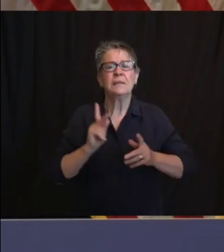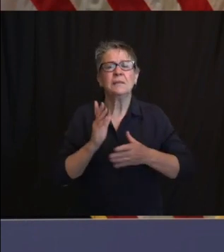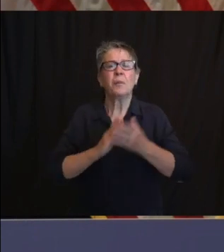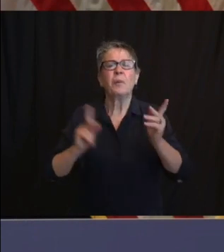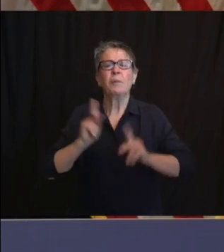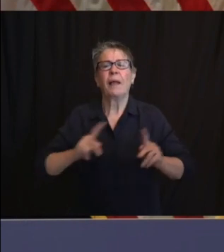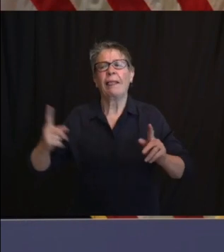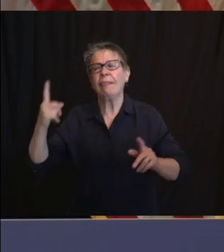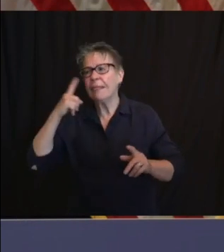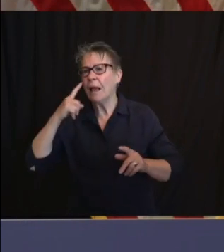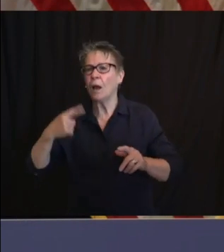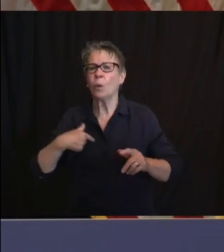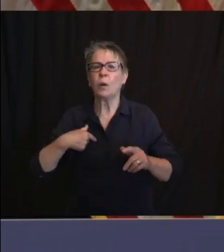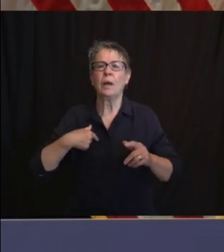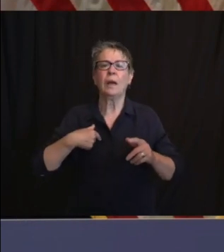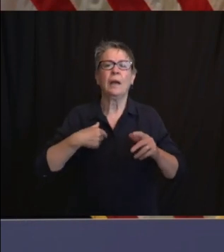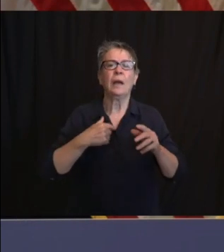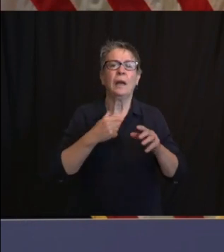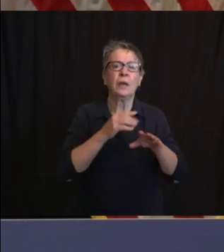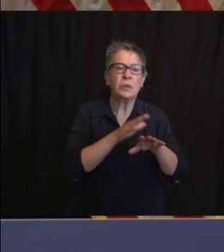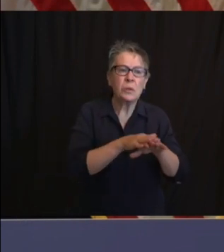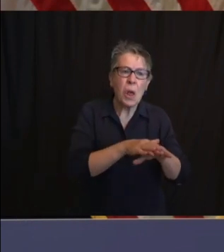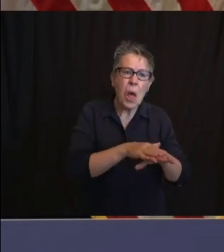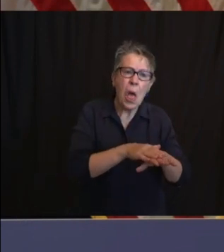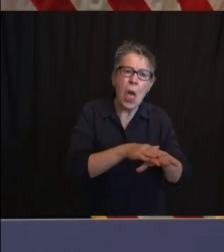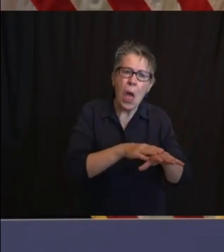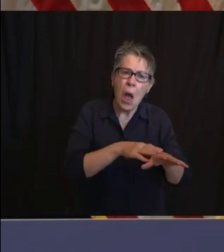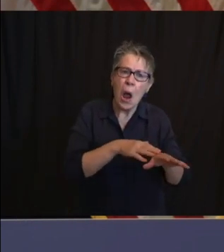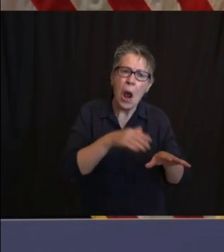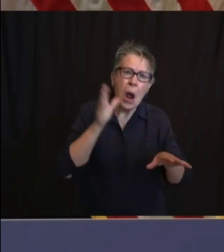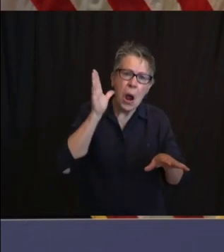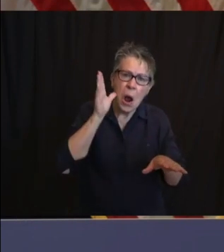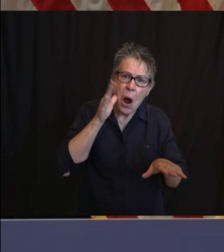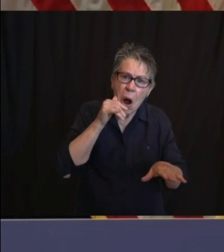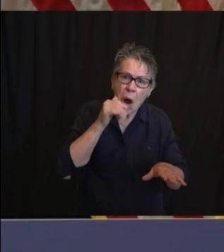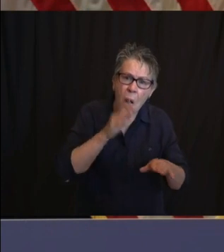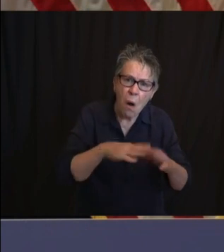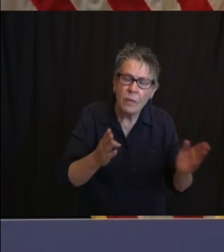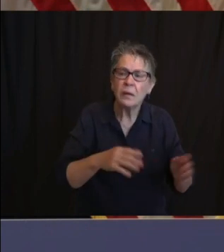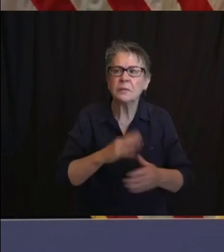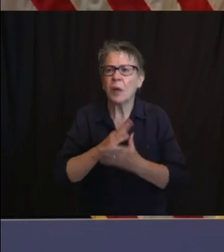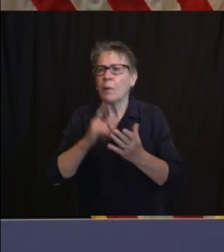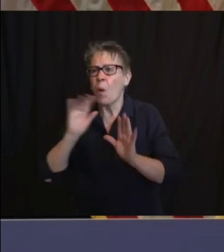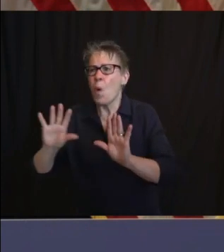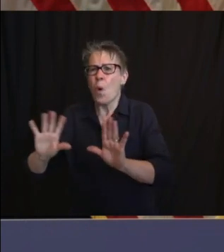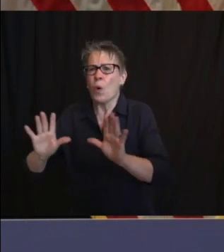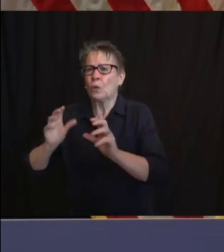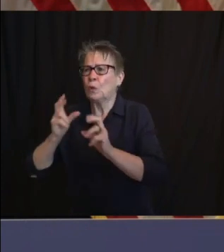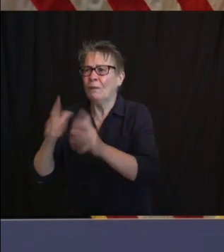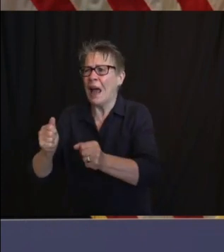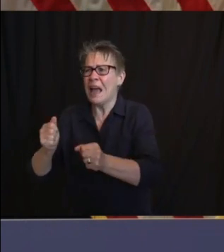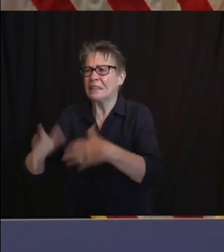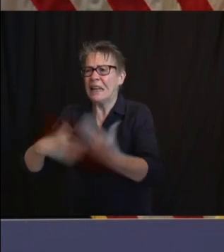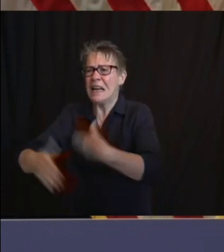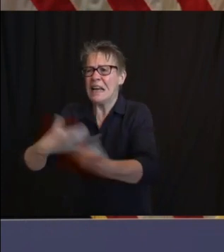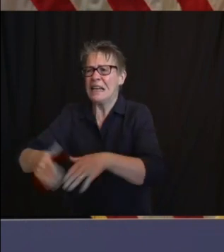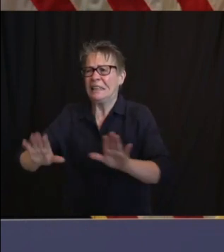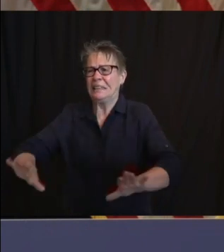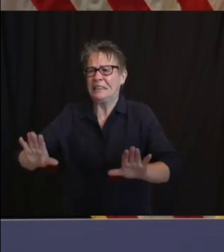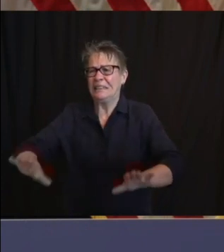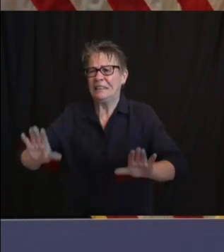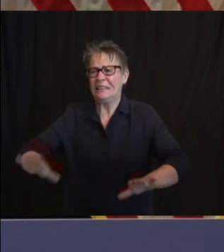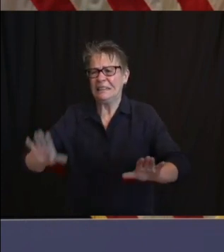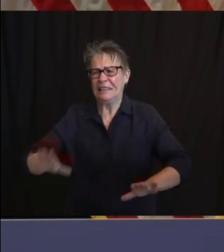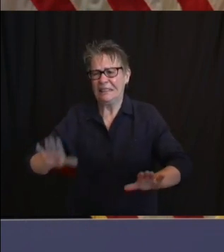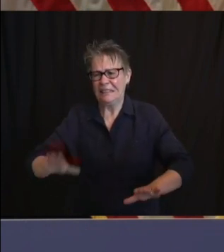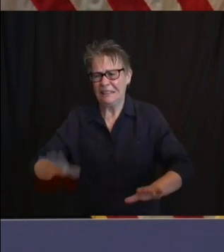Declan's a good man. We're doing it the way we're doing it. And it's based, I believe, very responsibly on the data. And we're trying both to get the